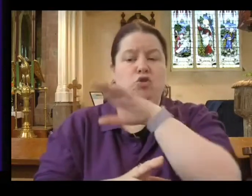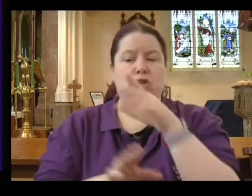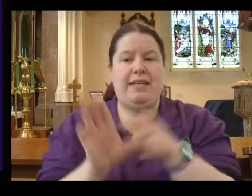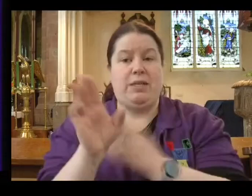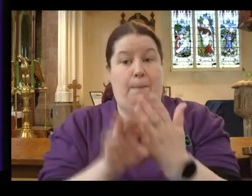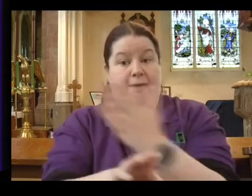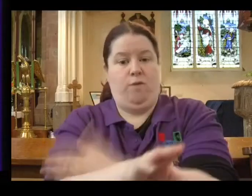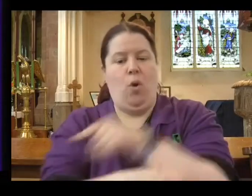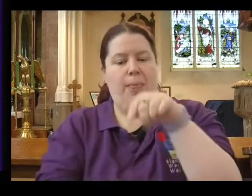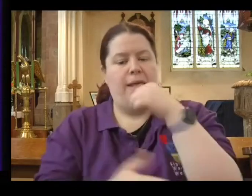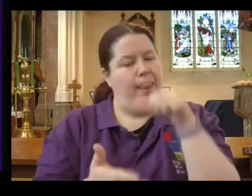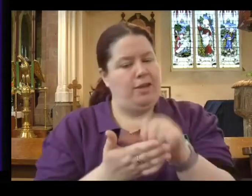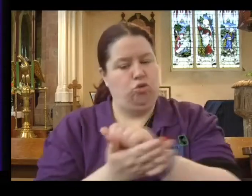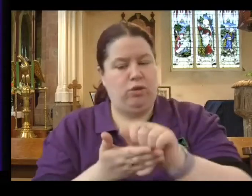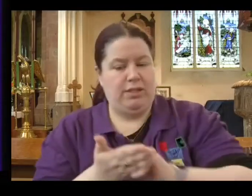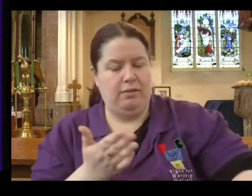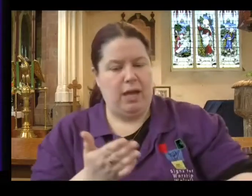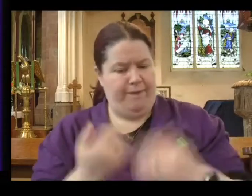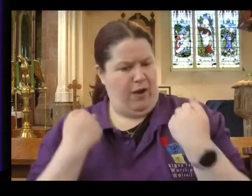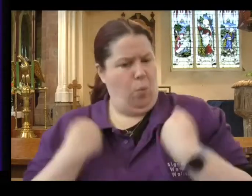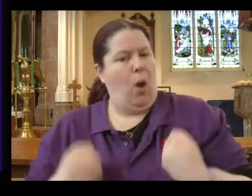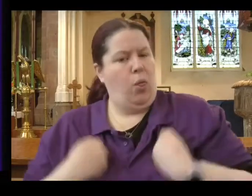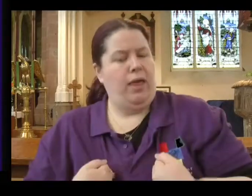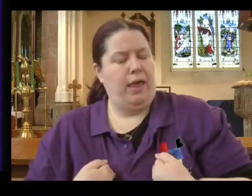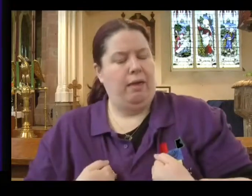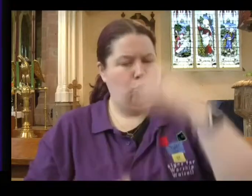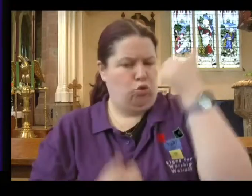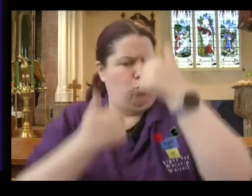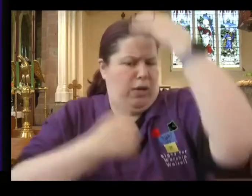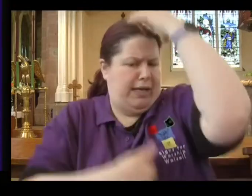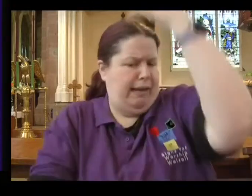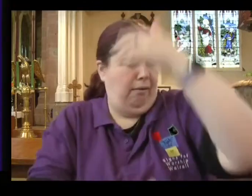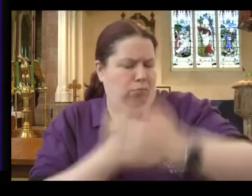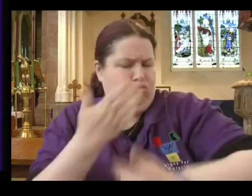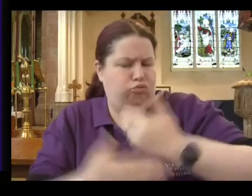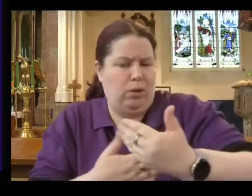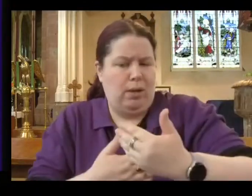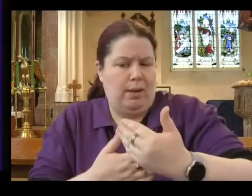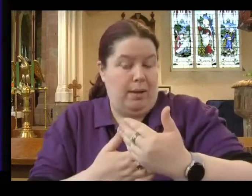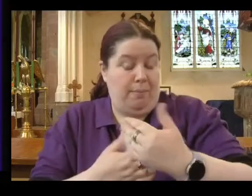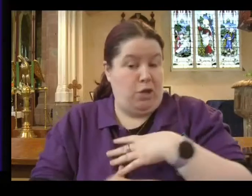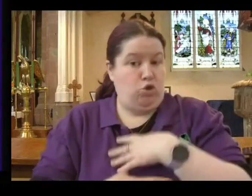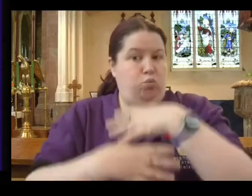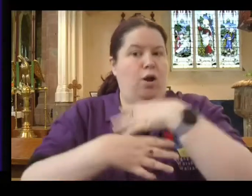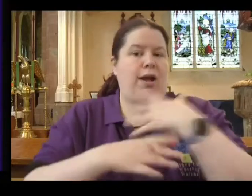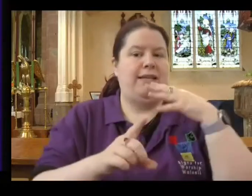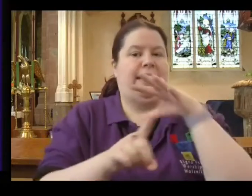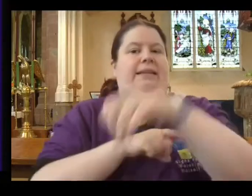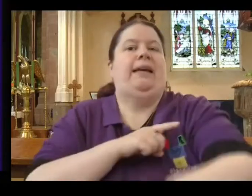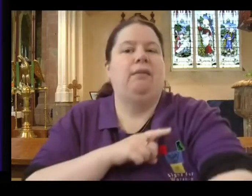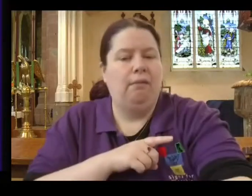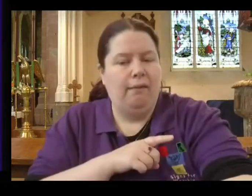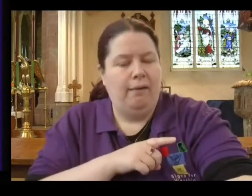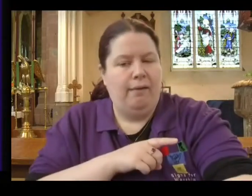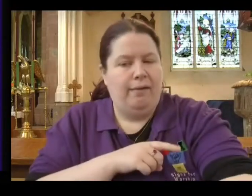was written. It was at the peak of its wealth. Croatia was the king. But Sardis was conquered in a surprise attack by Cyrus the Persian.